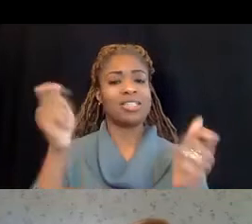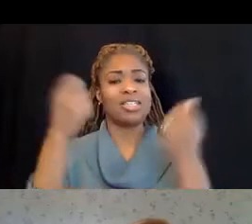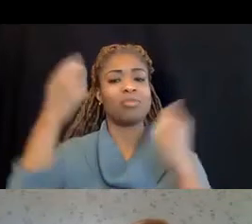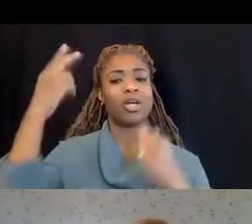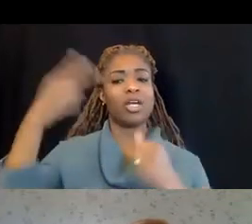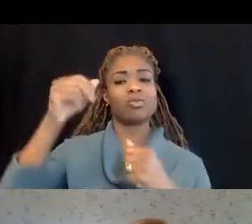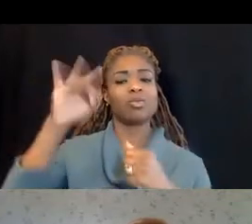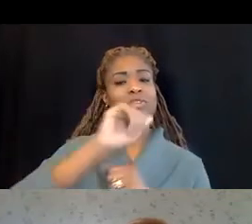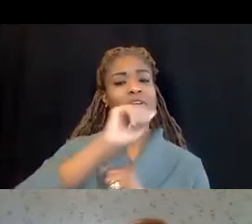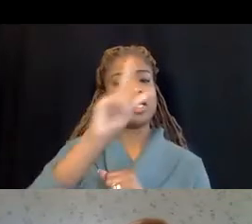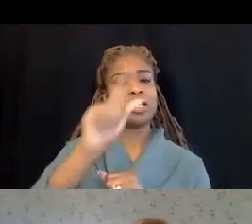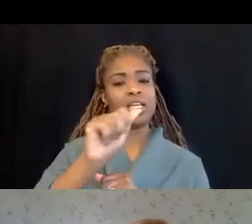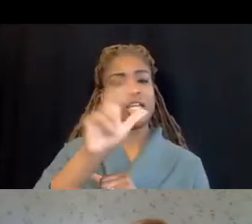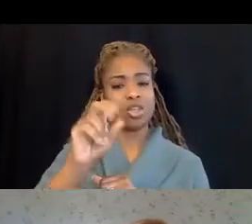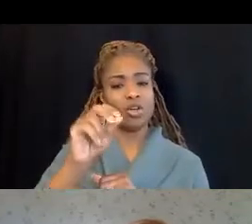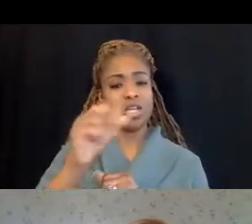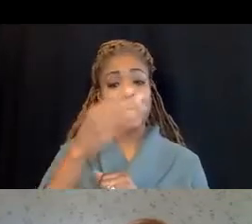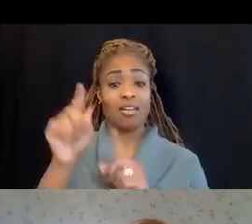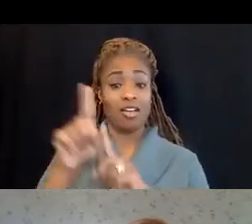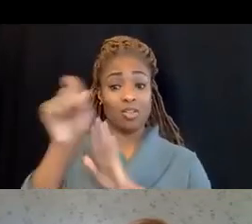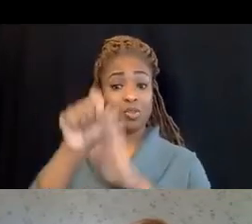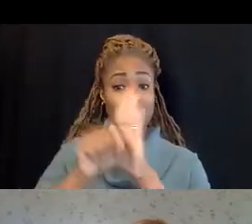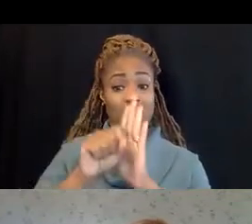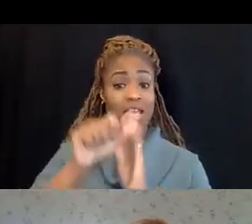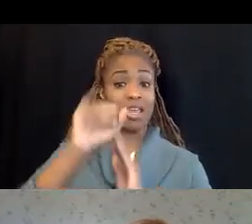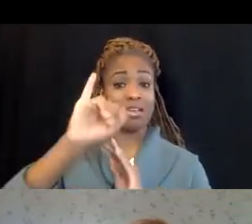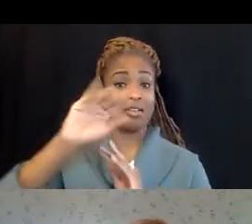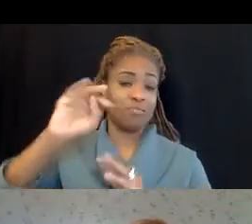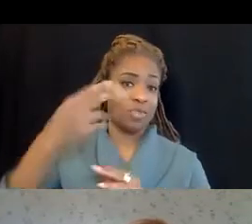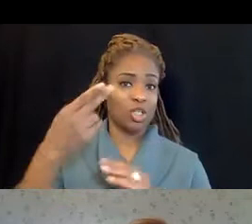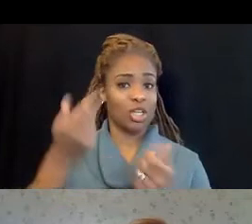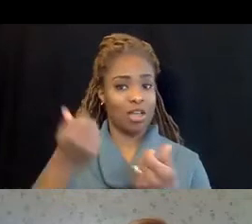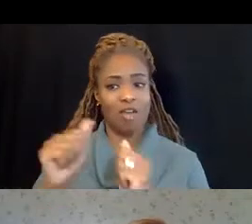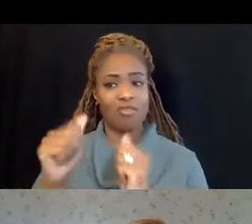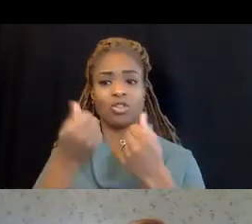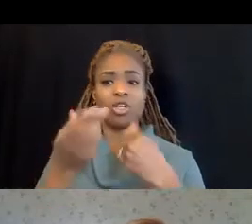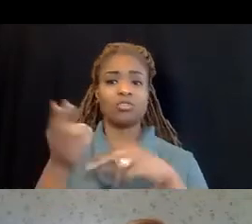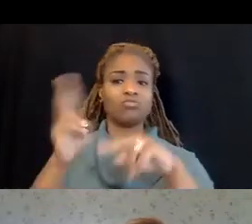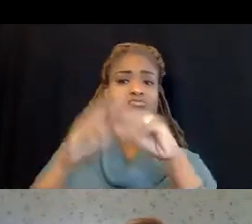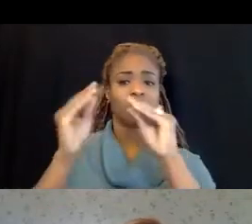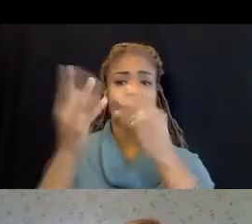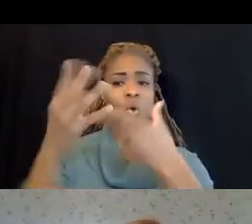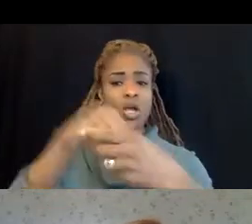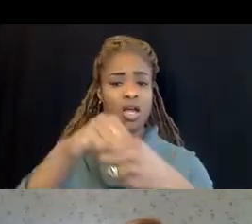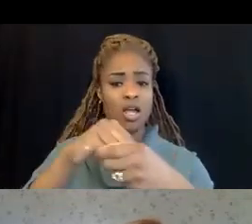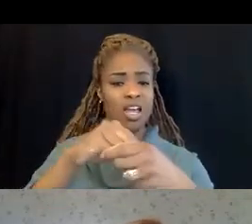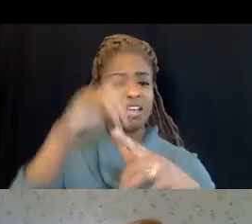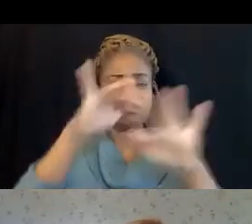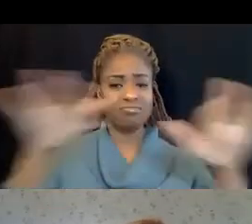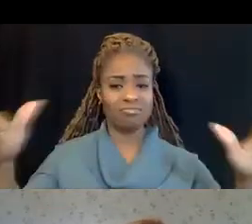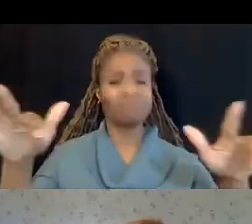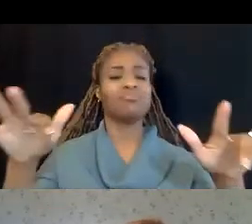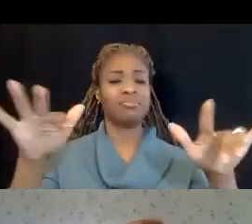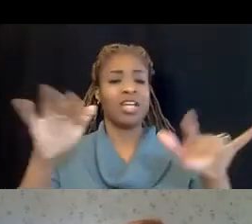ADA 30 and the State of Michigan's proactive efforts to increase inclusivity in all facets of life.